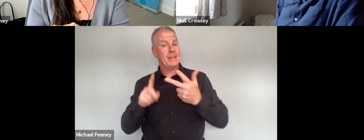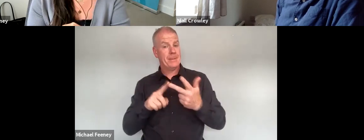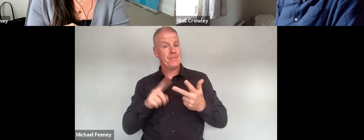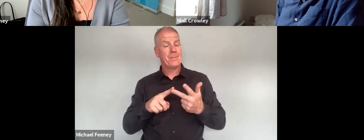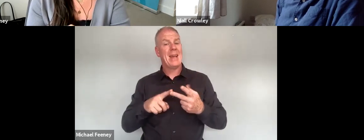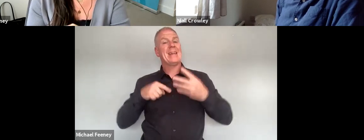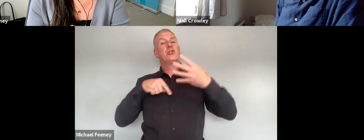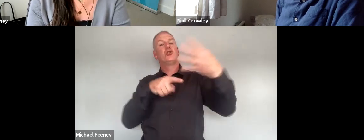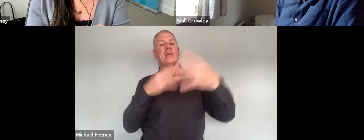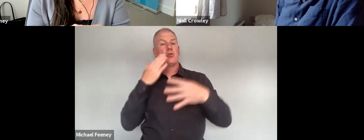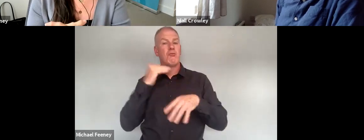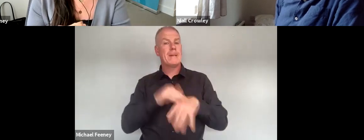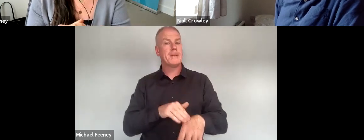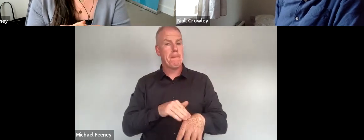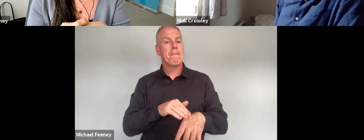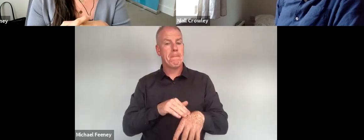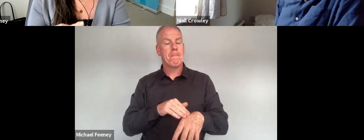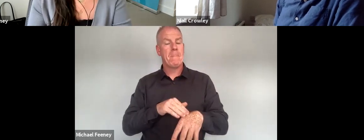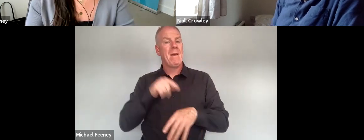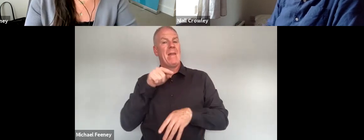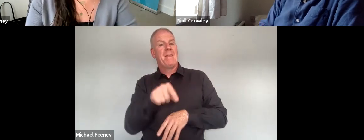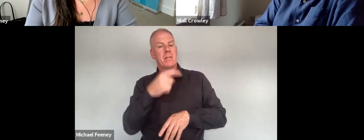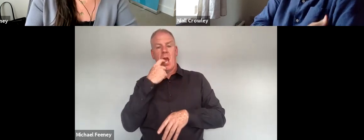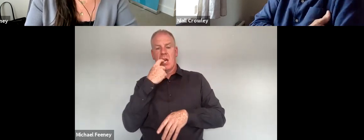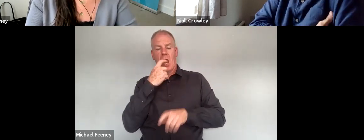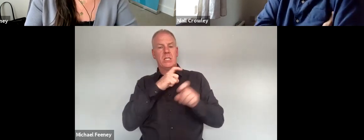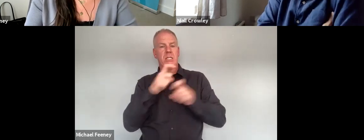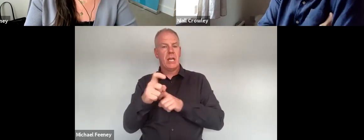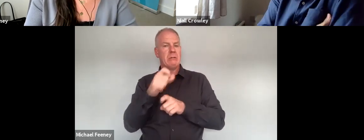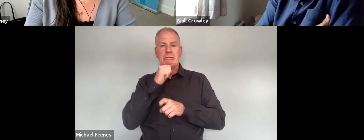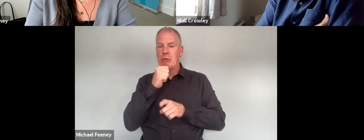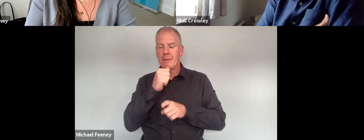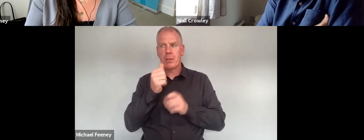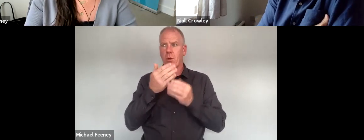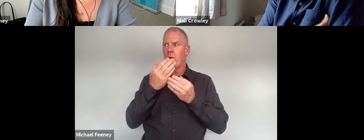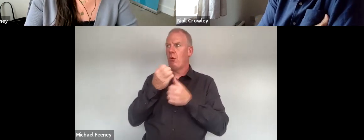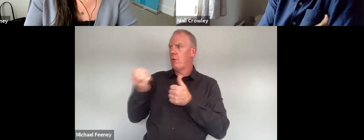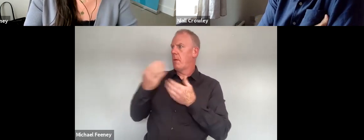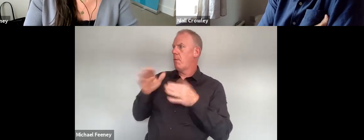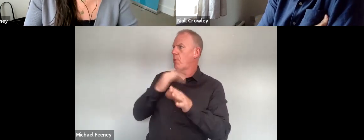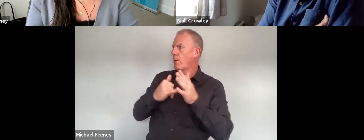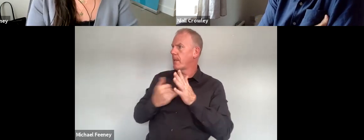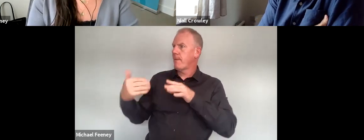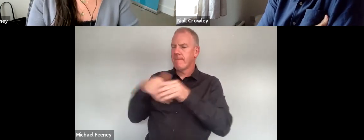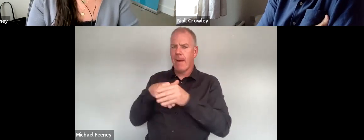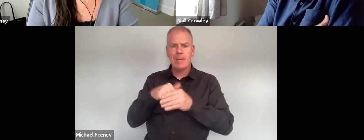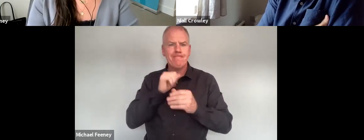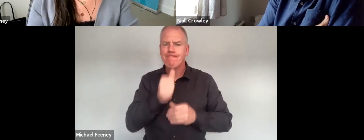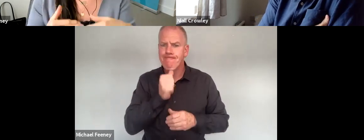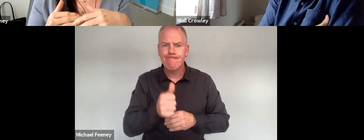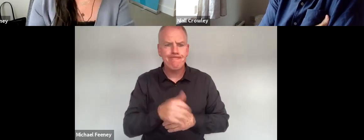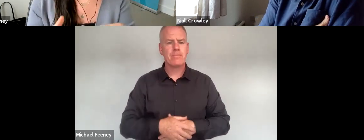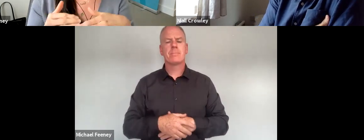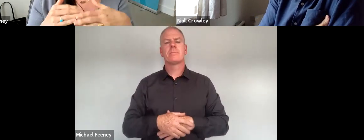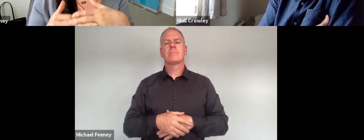challenging racism and that's a space that's notable for the absence of other public bodies we've sought to